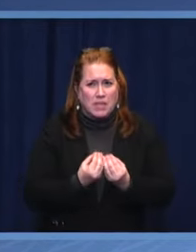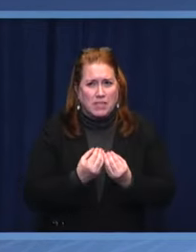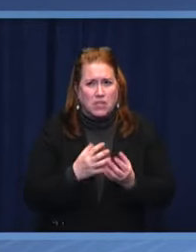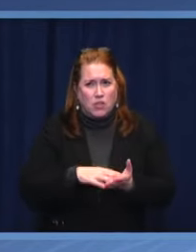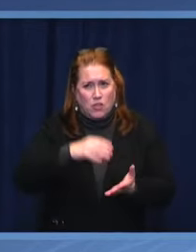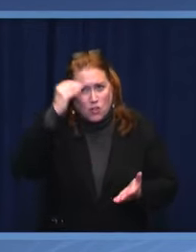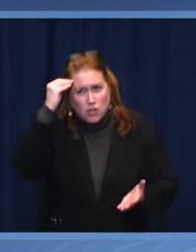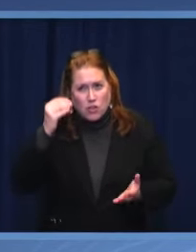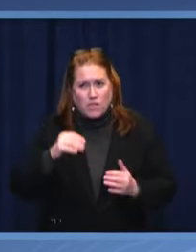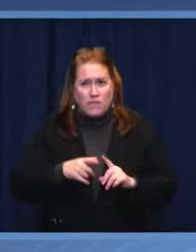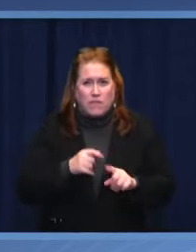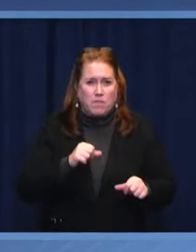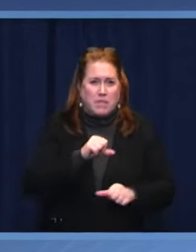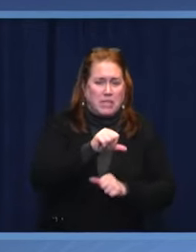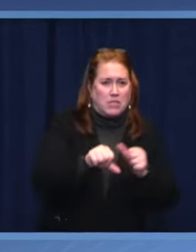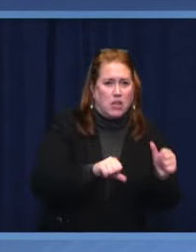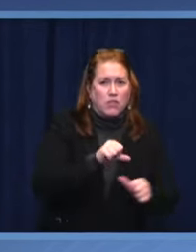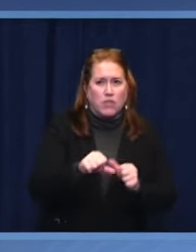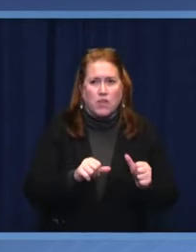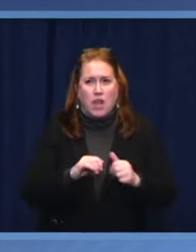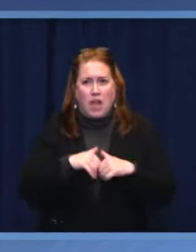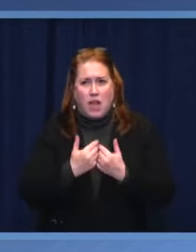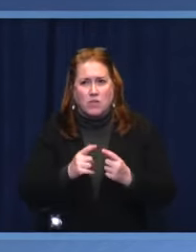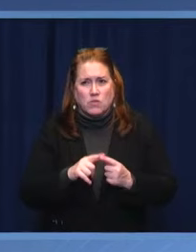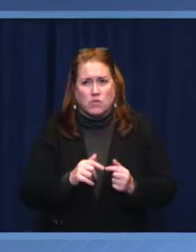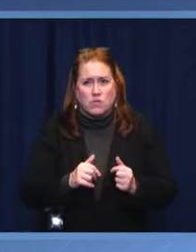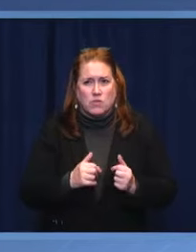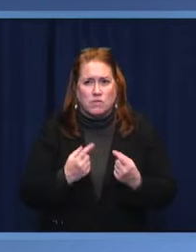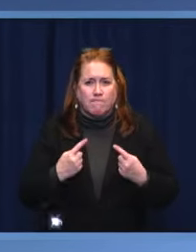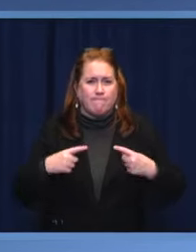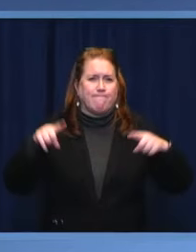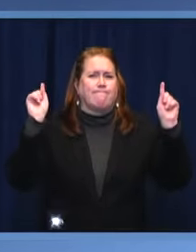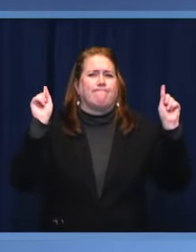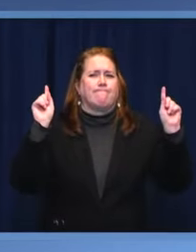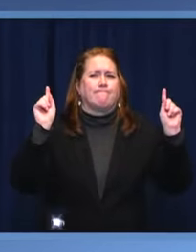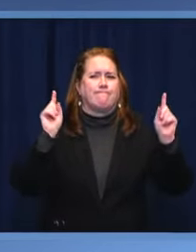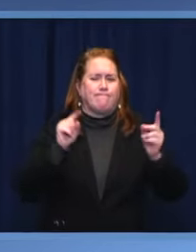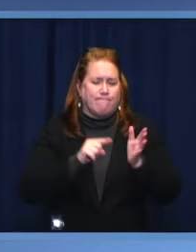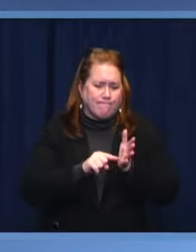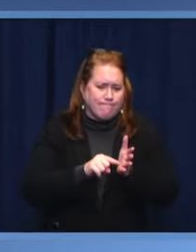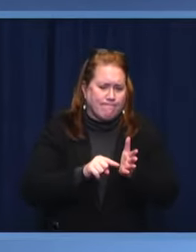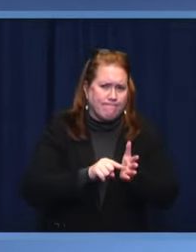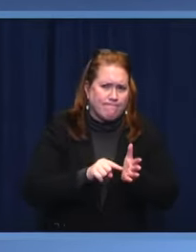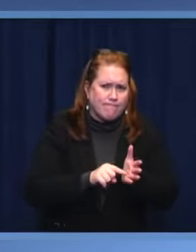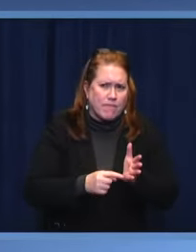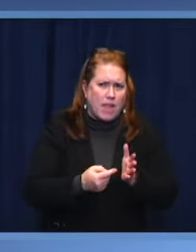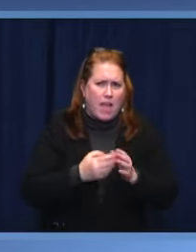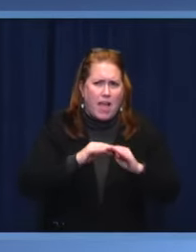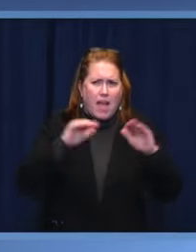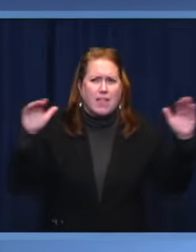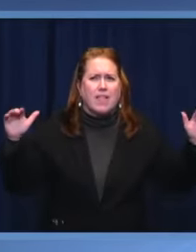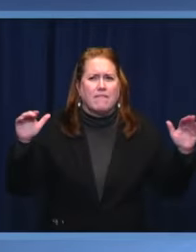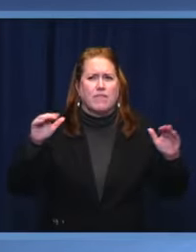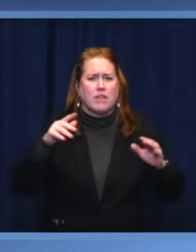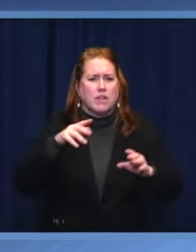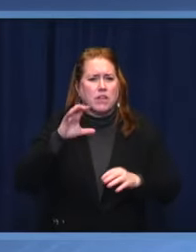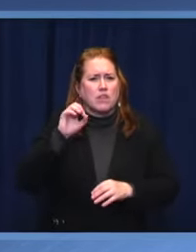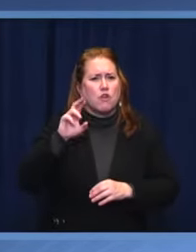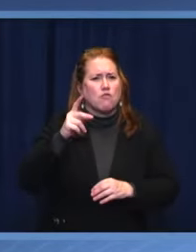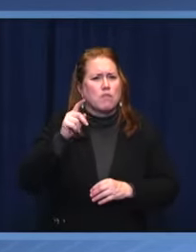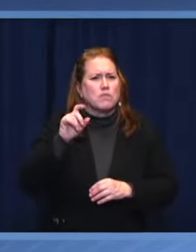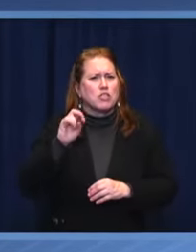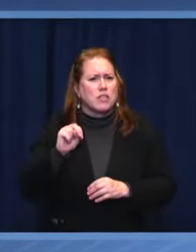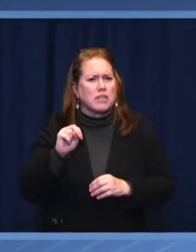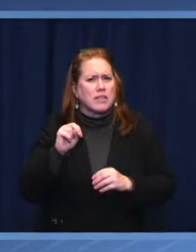from each other how to more effectively investigate high-level cases of corruption and recover